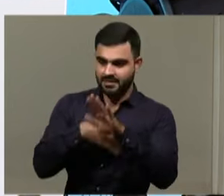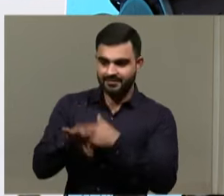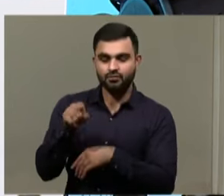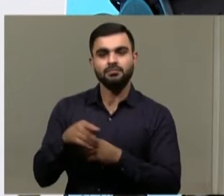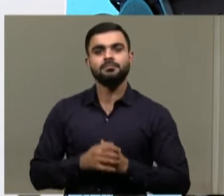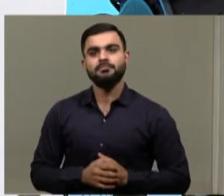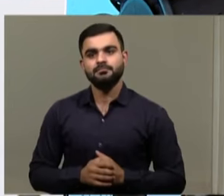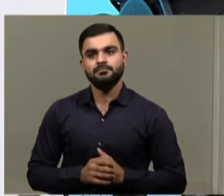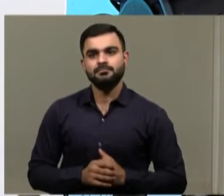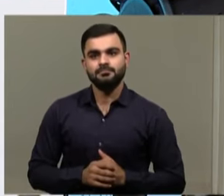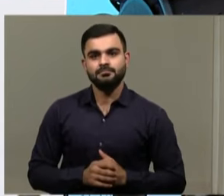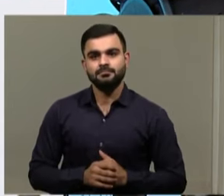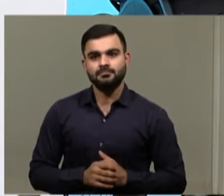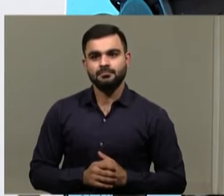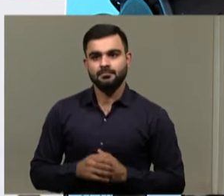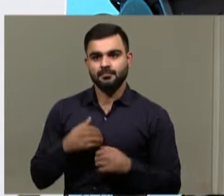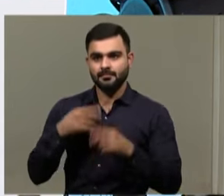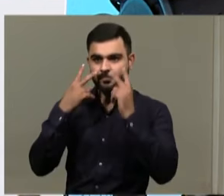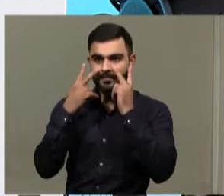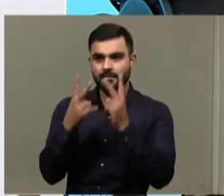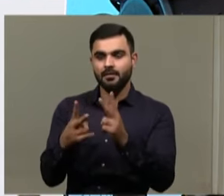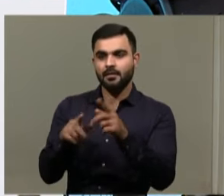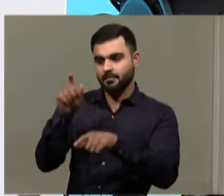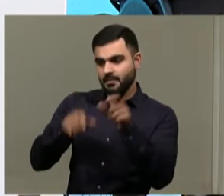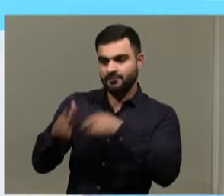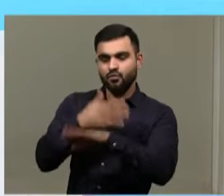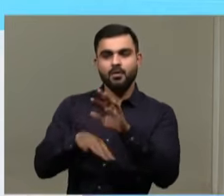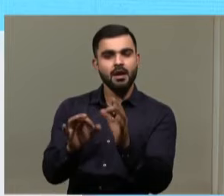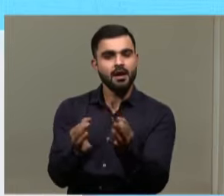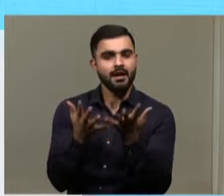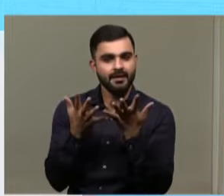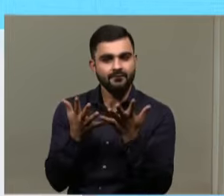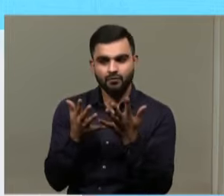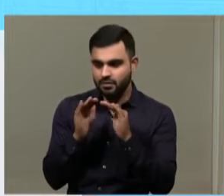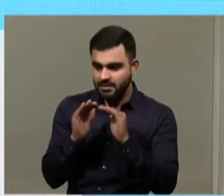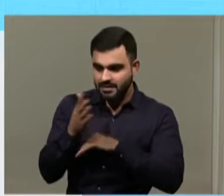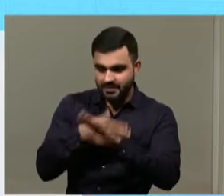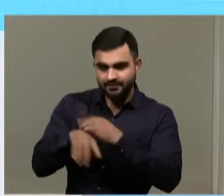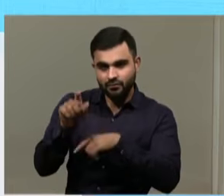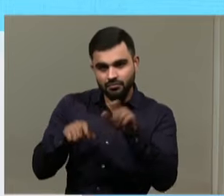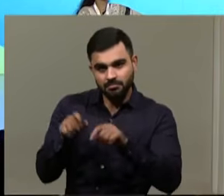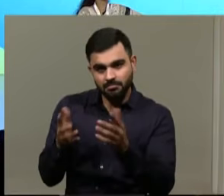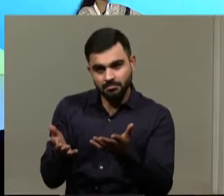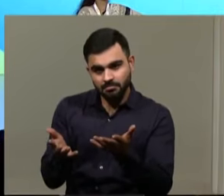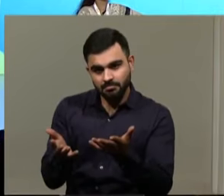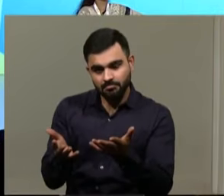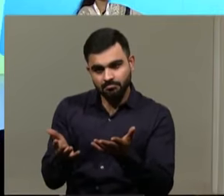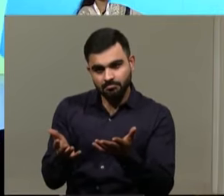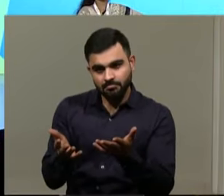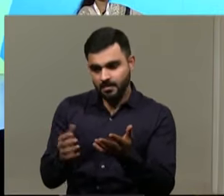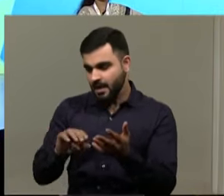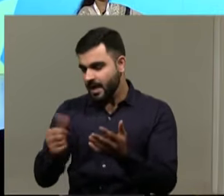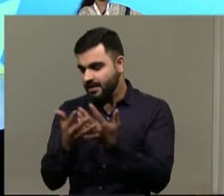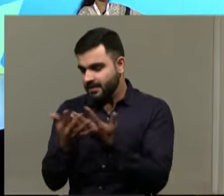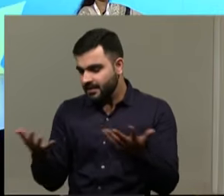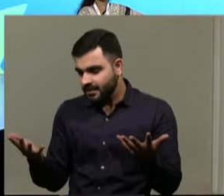So, we all see that people with special needs, people with other